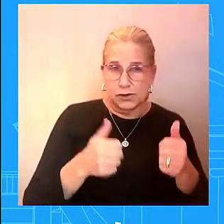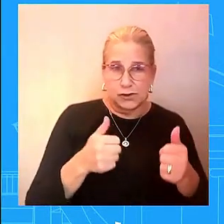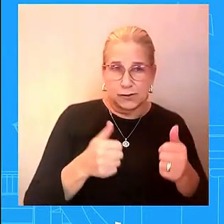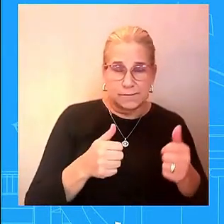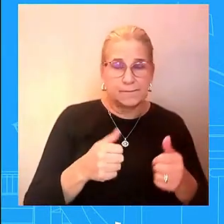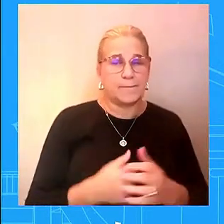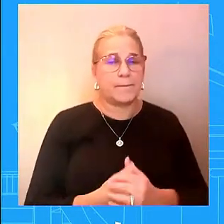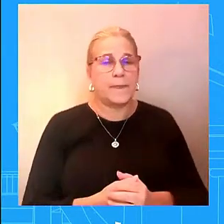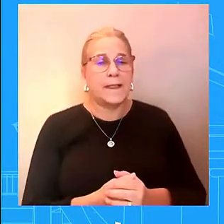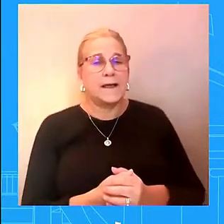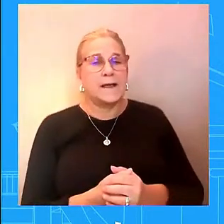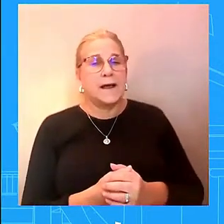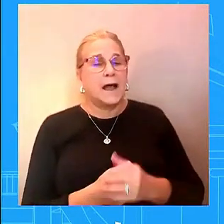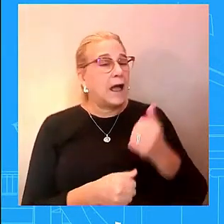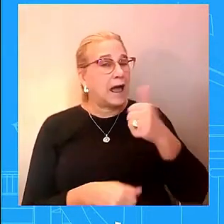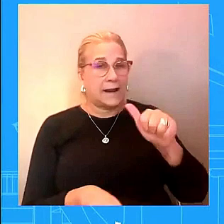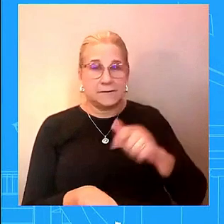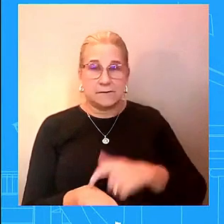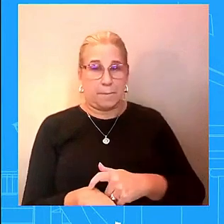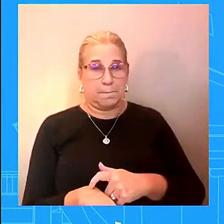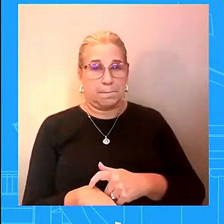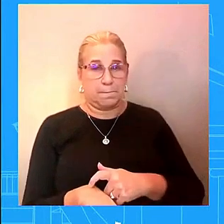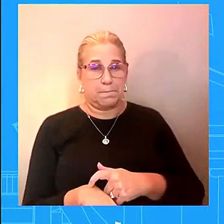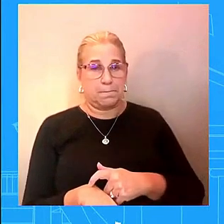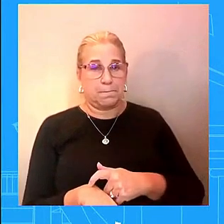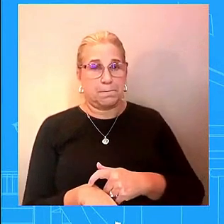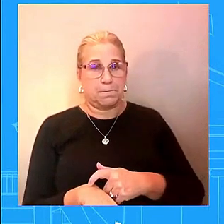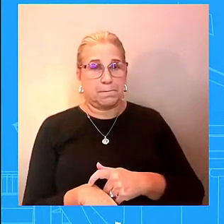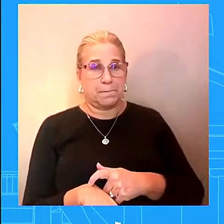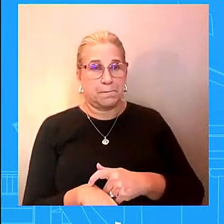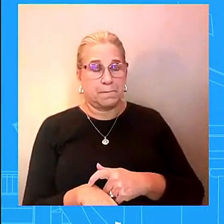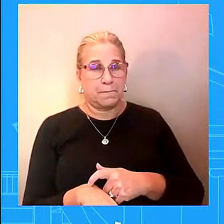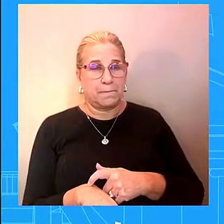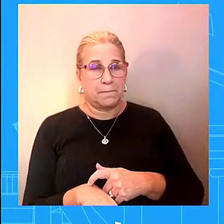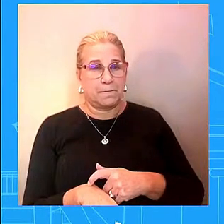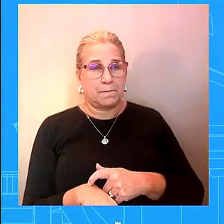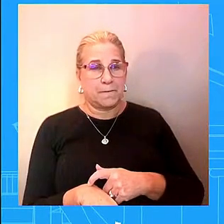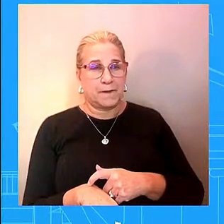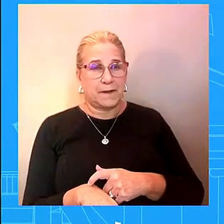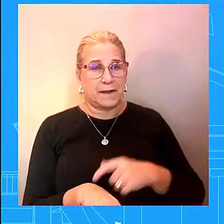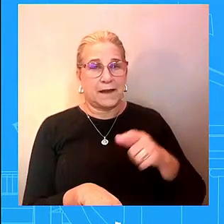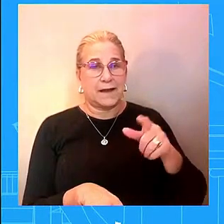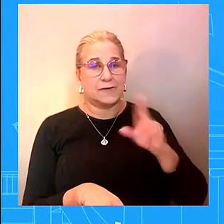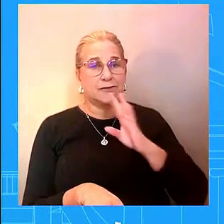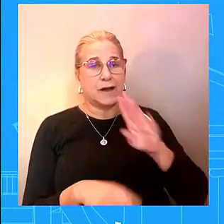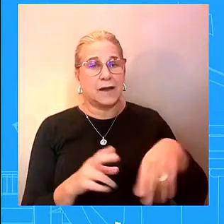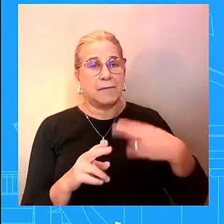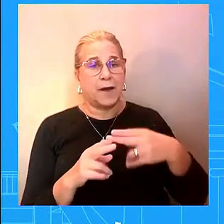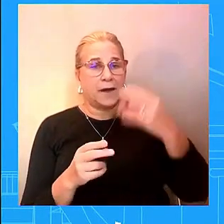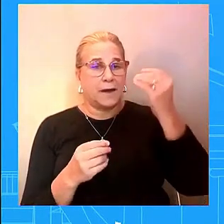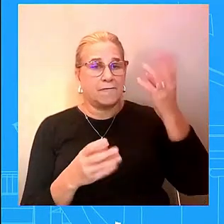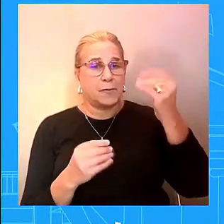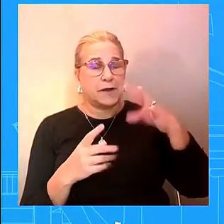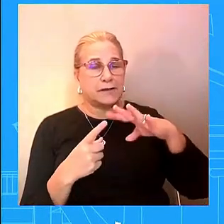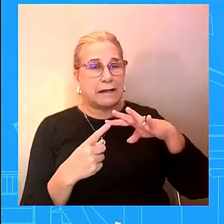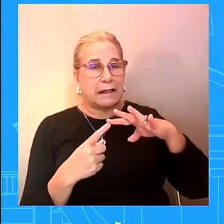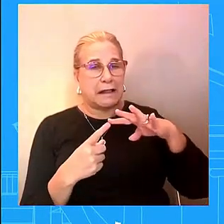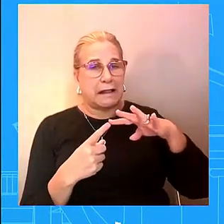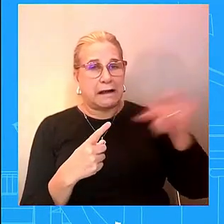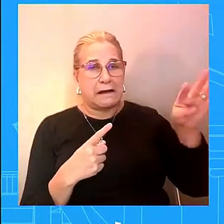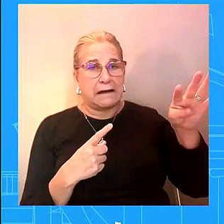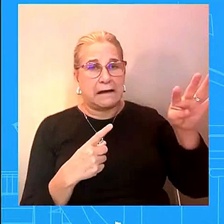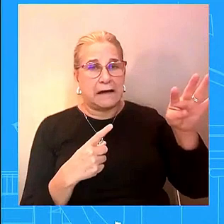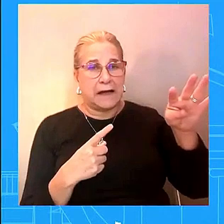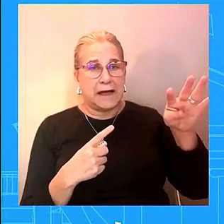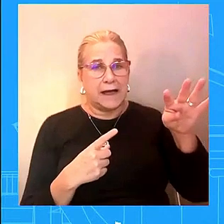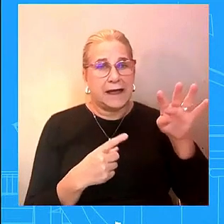there are leaks like these that end up in the public domain i'm just reiterating reiterating what he said